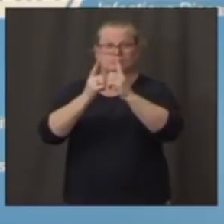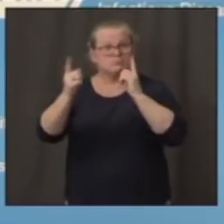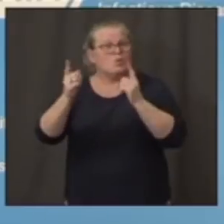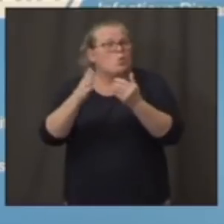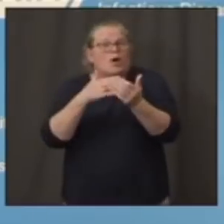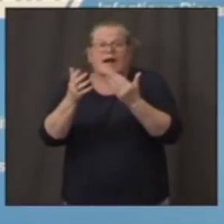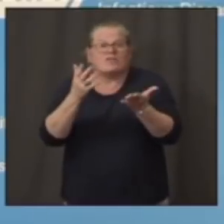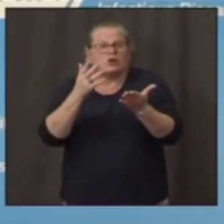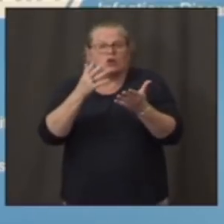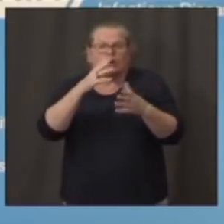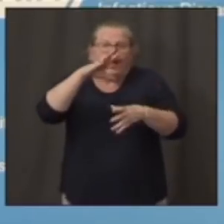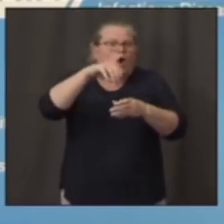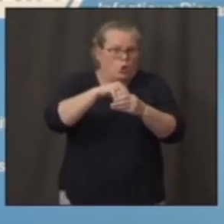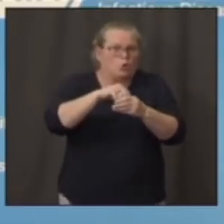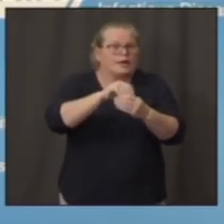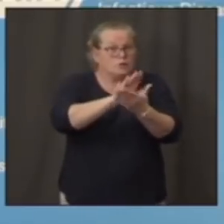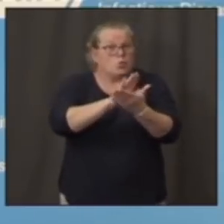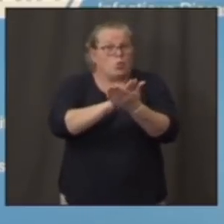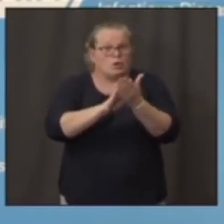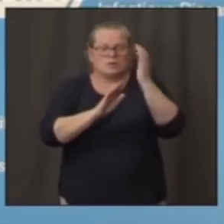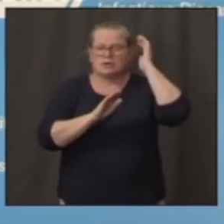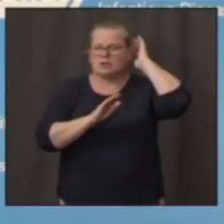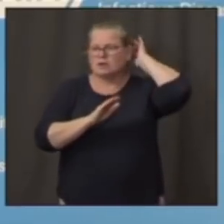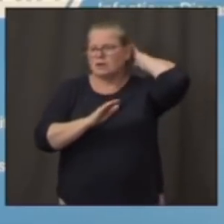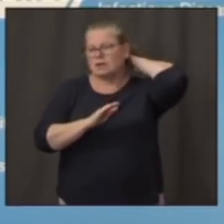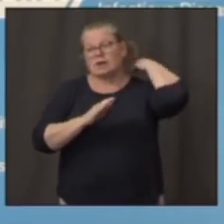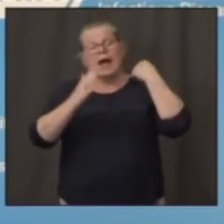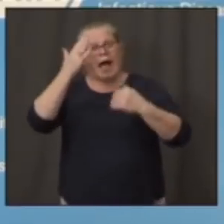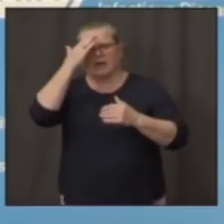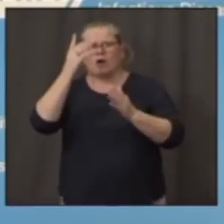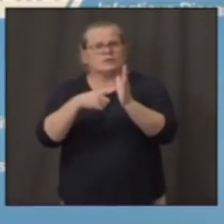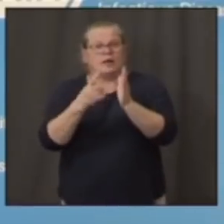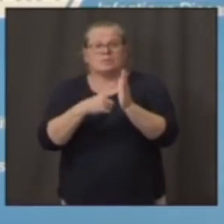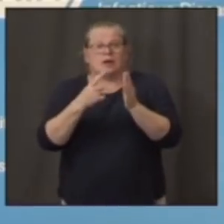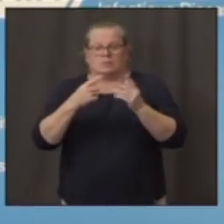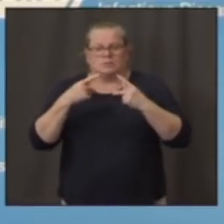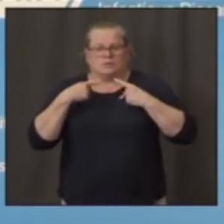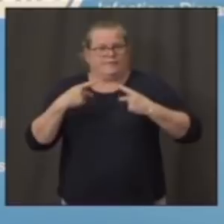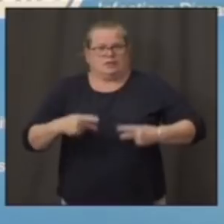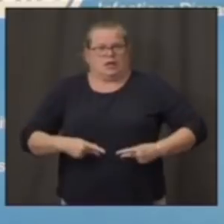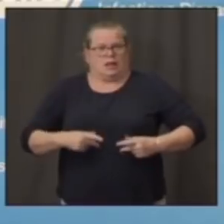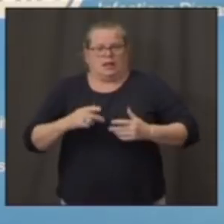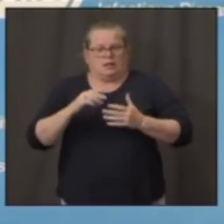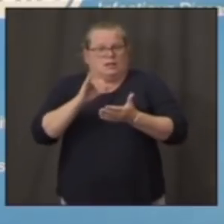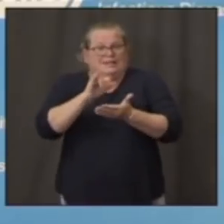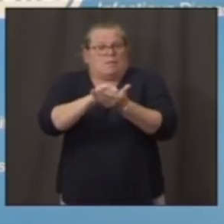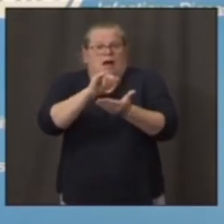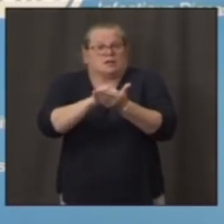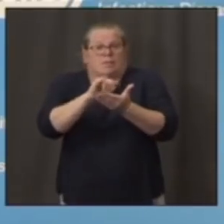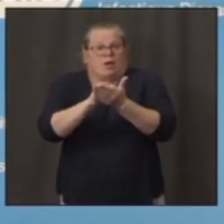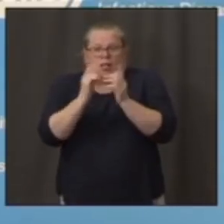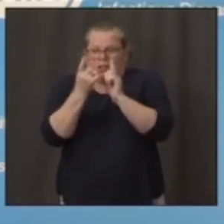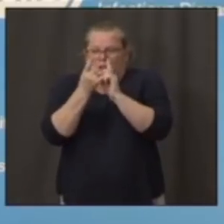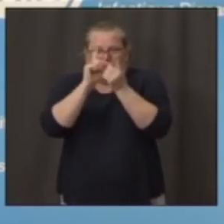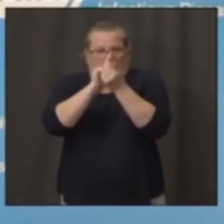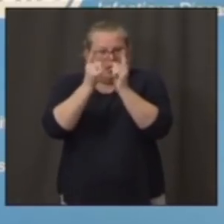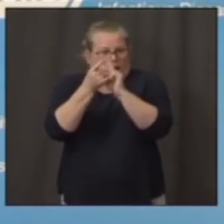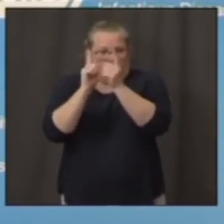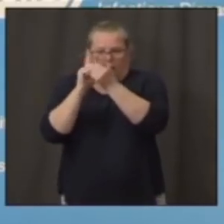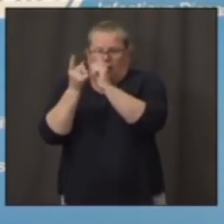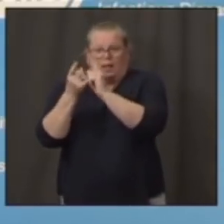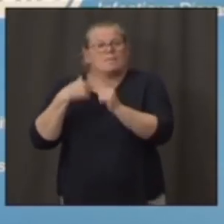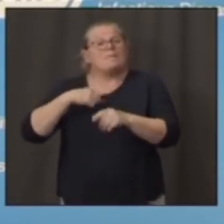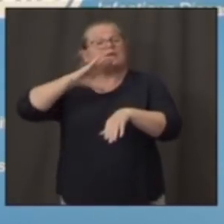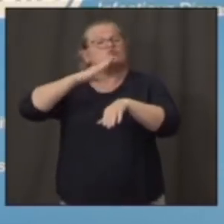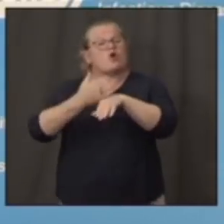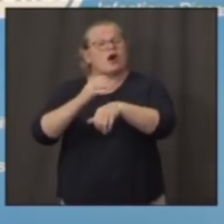I know sometimes that is physically difficult to do. I know that. My daughter is a schoolteacher in New